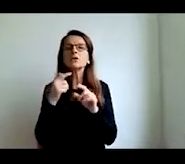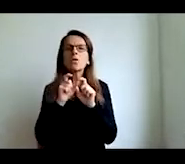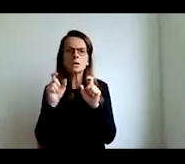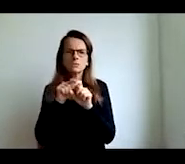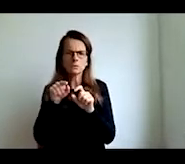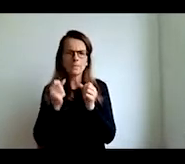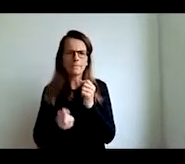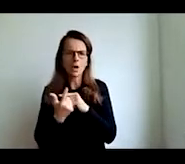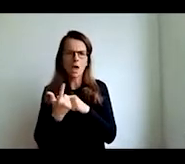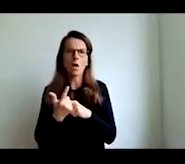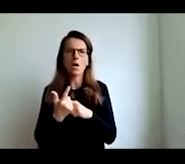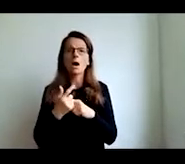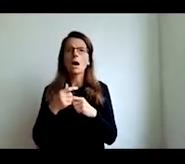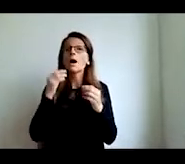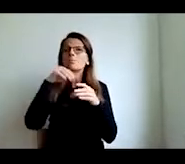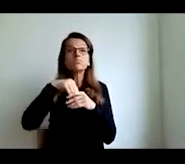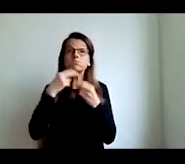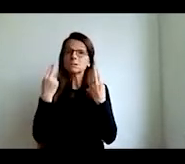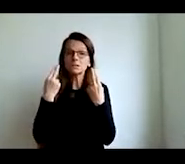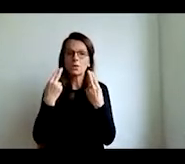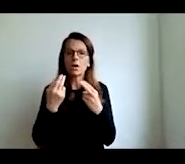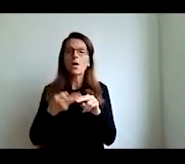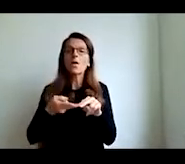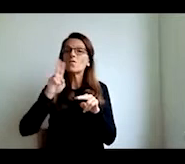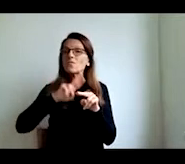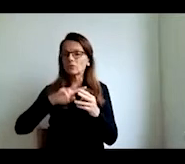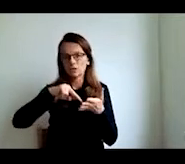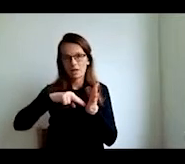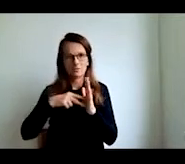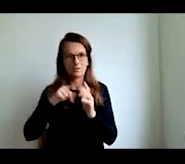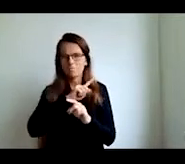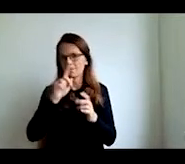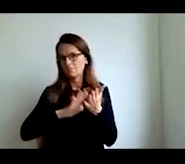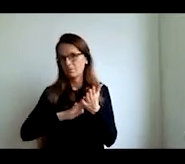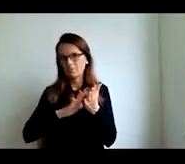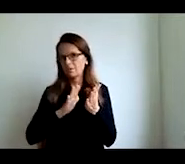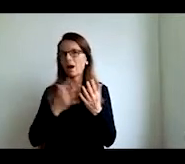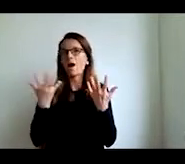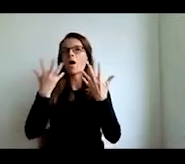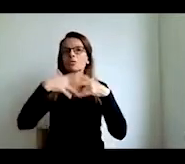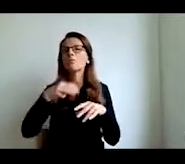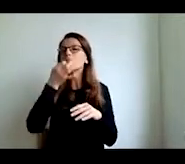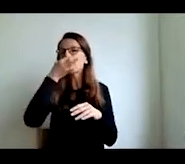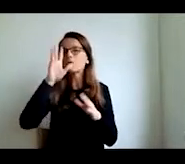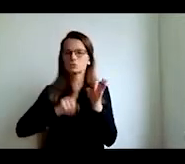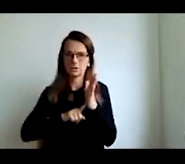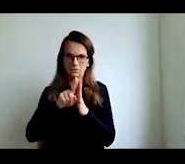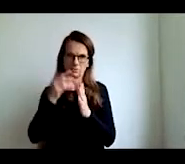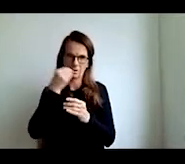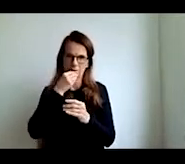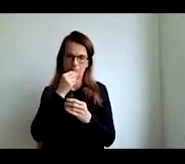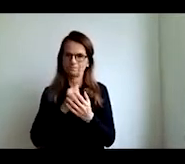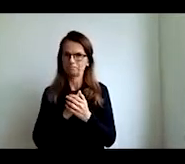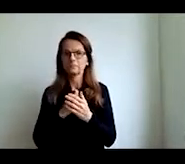line is that more technology will not translate in a better learning outcomes automatically it will require new